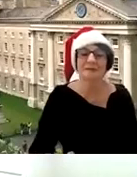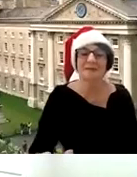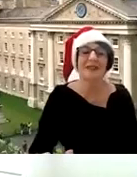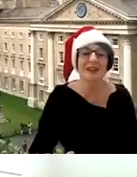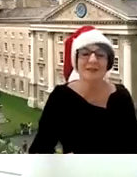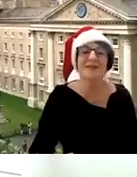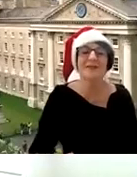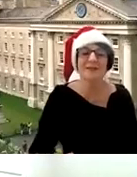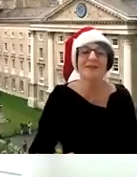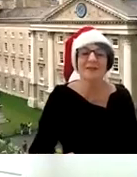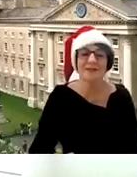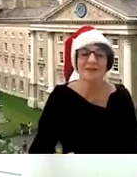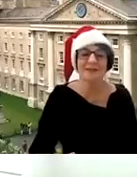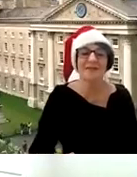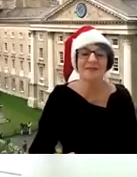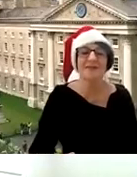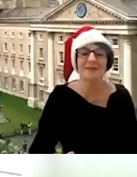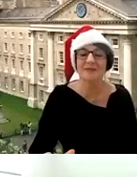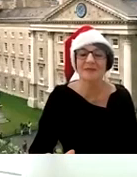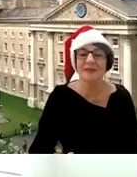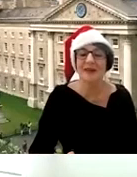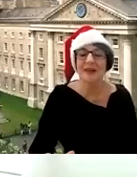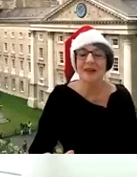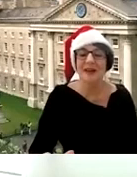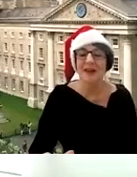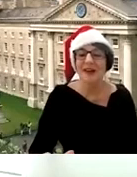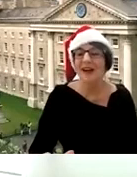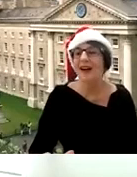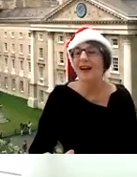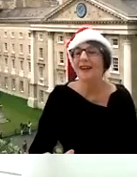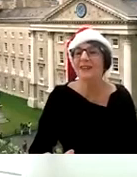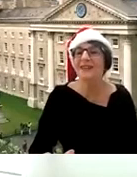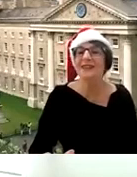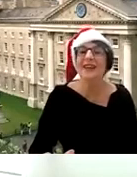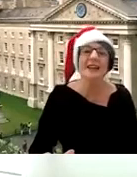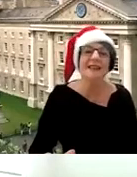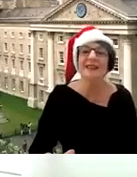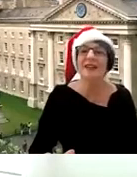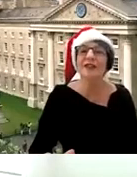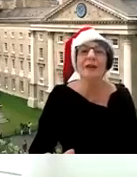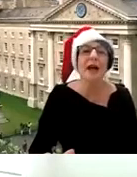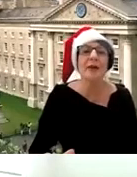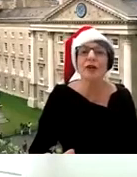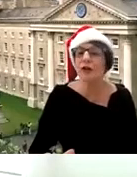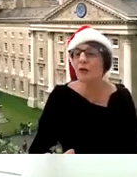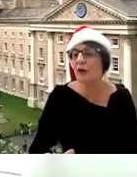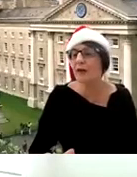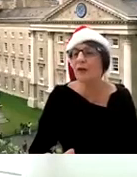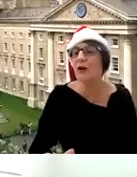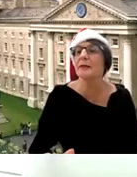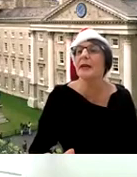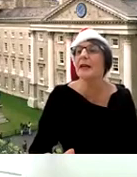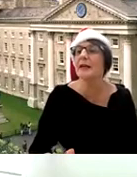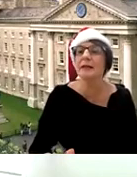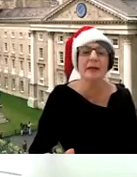year uh as part of our christmas celebration of an ongoing experience excellent excellent that's great i'm not sure if i